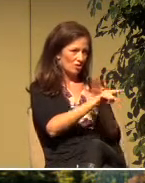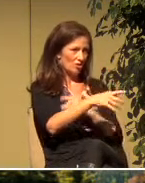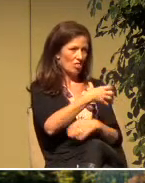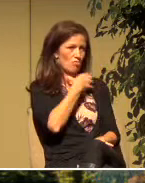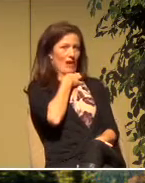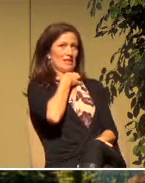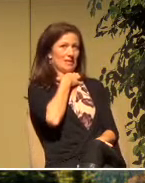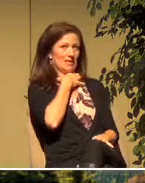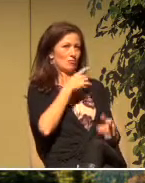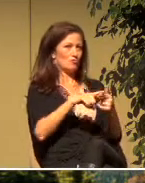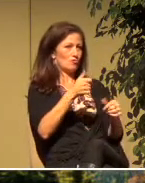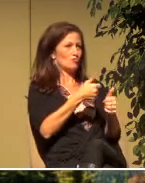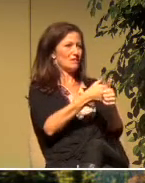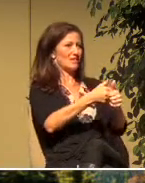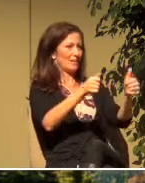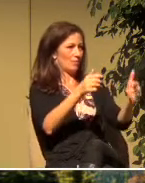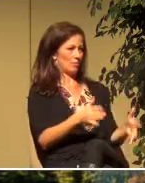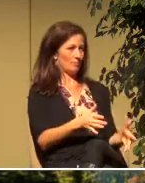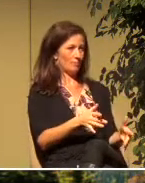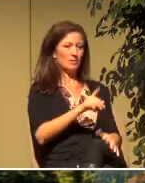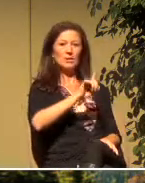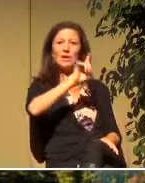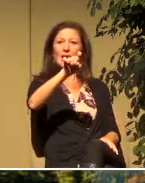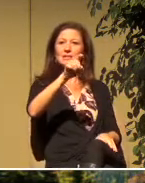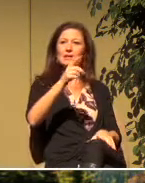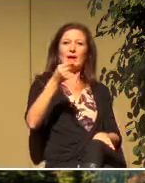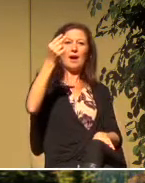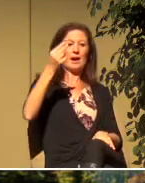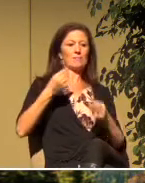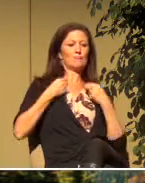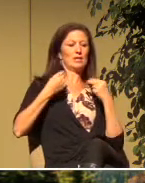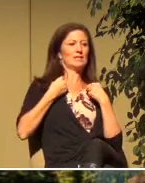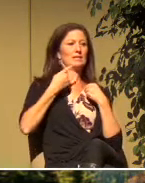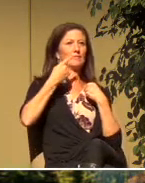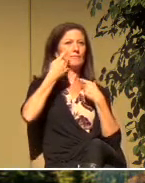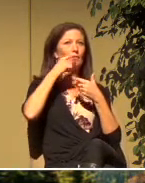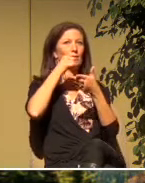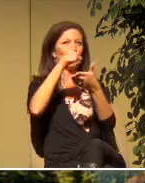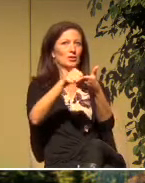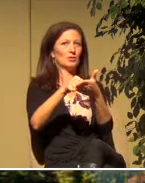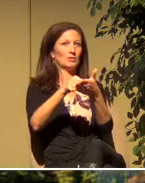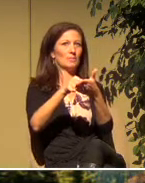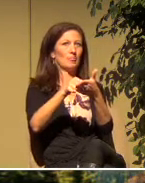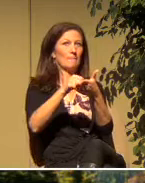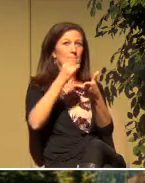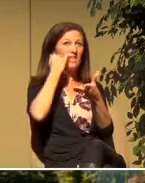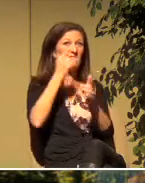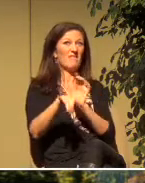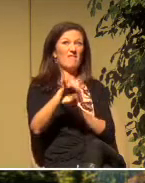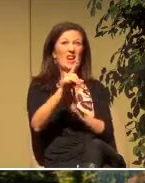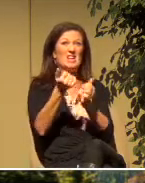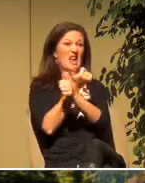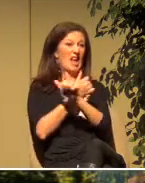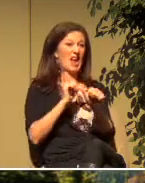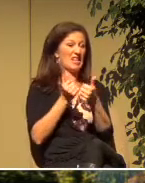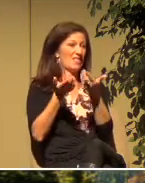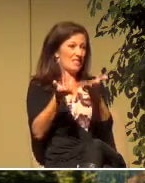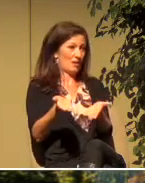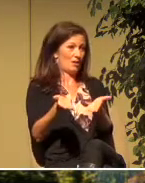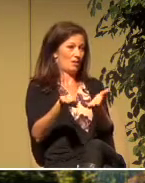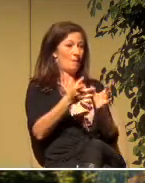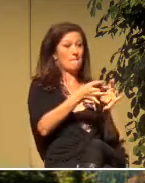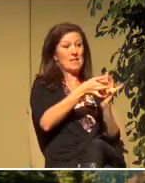to the high priest and asked him for letters to the synagogues in Damascus, so that if he found any there who belonged to the way,